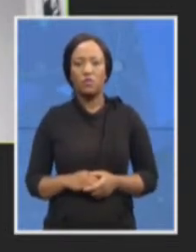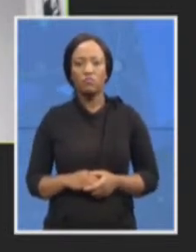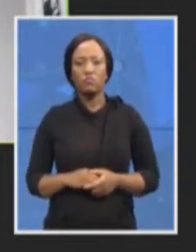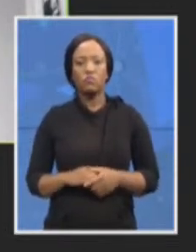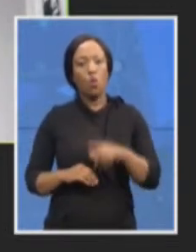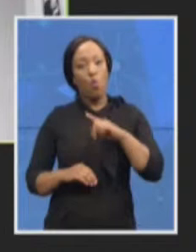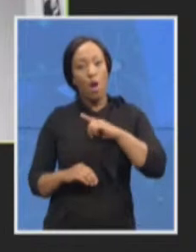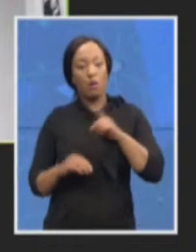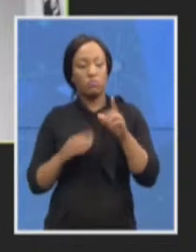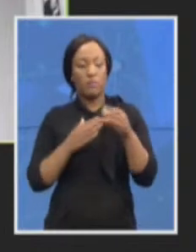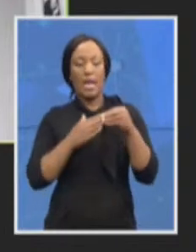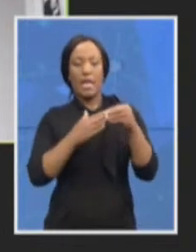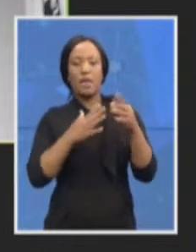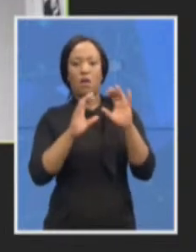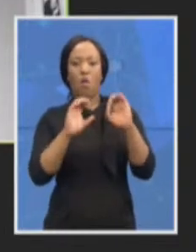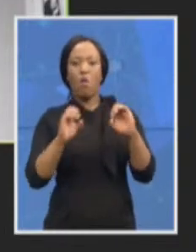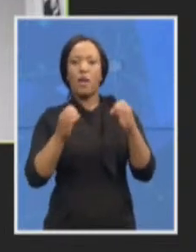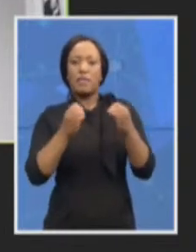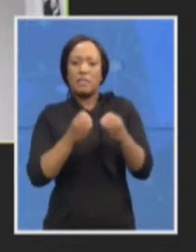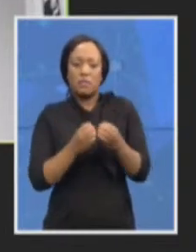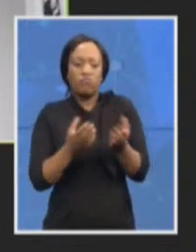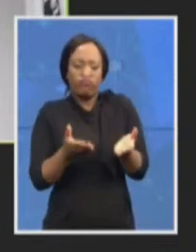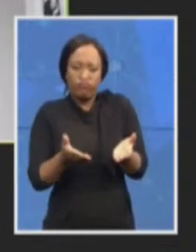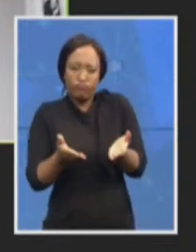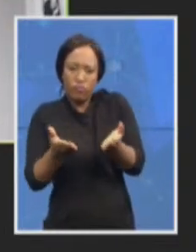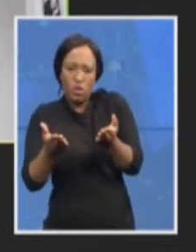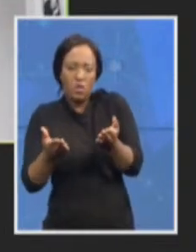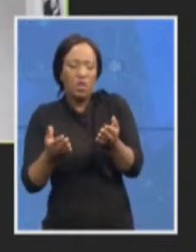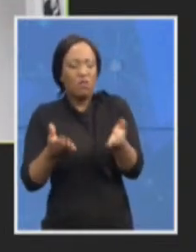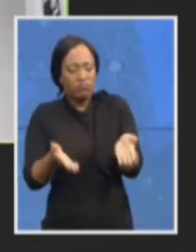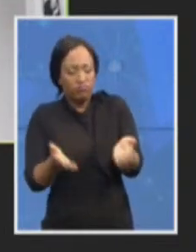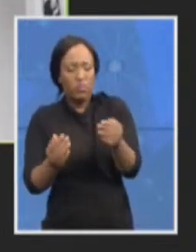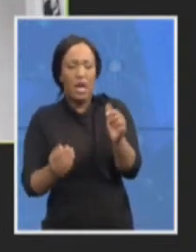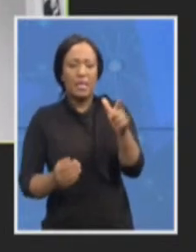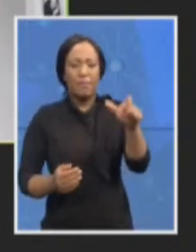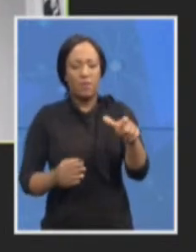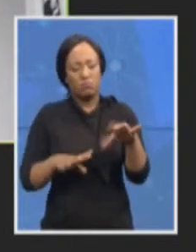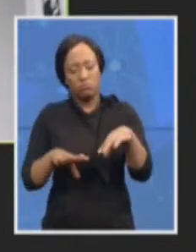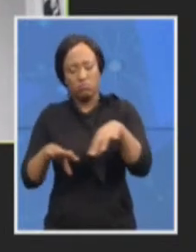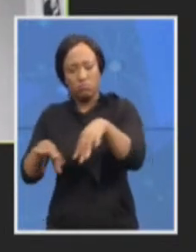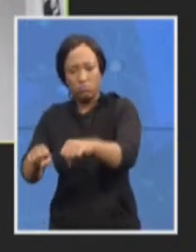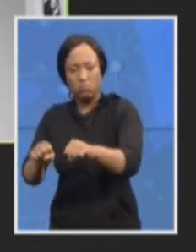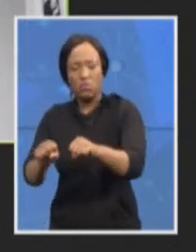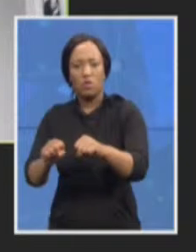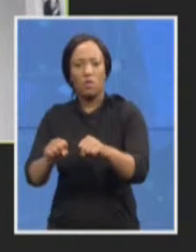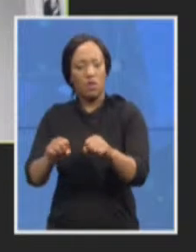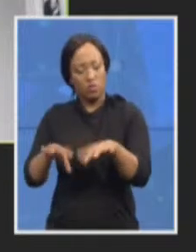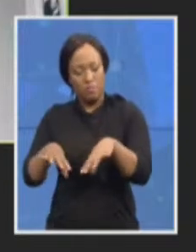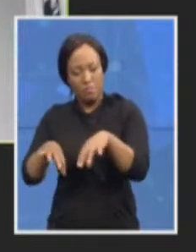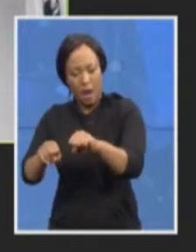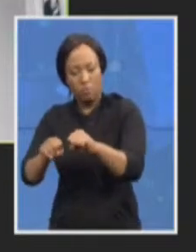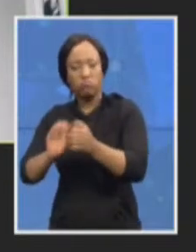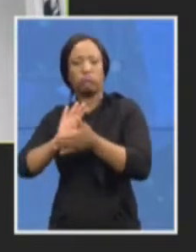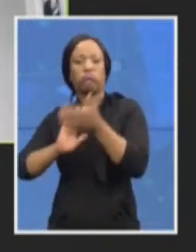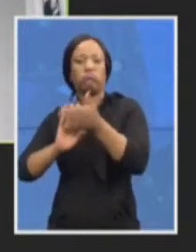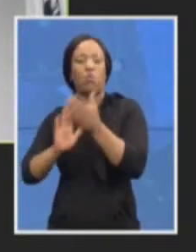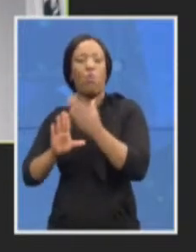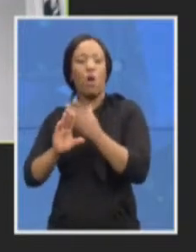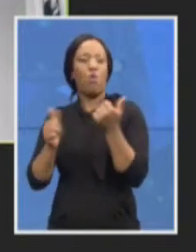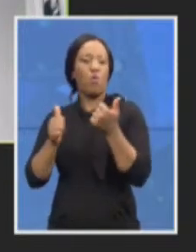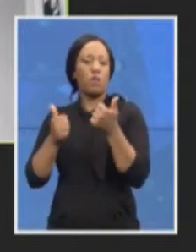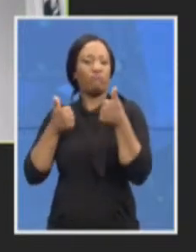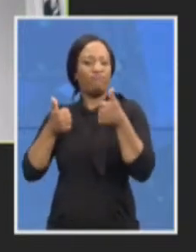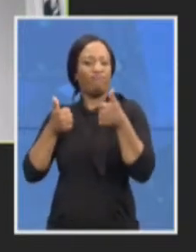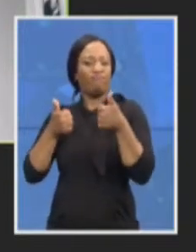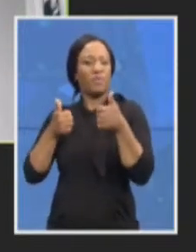a new leader to take forward with new energy, picking up on the good work that has already been done. Advocate Cronier has played